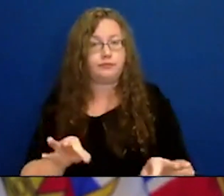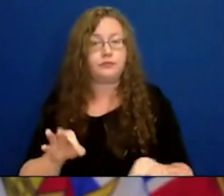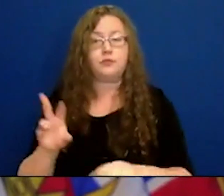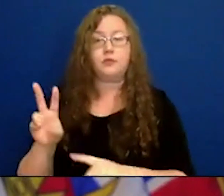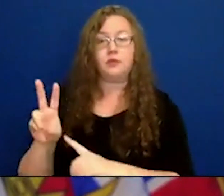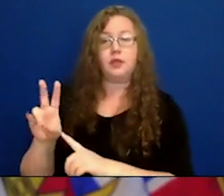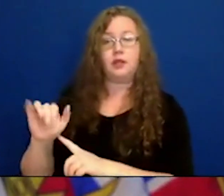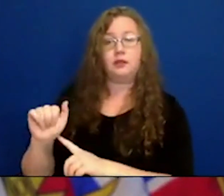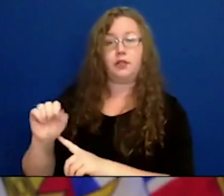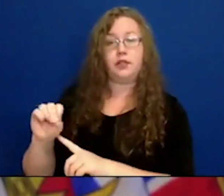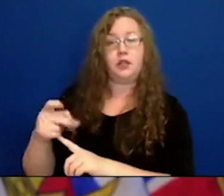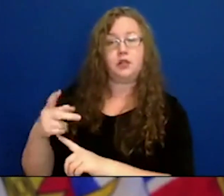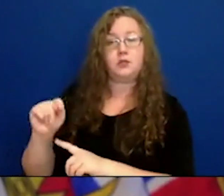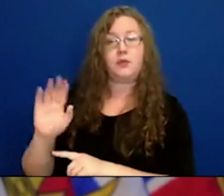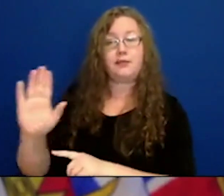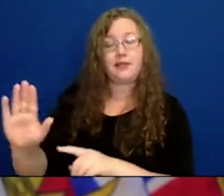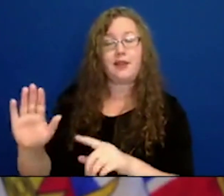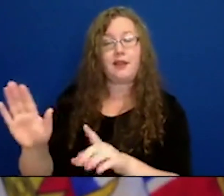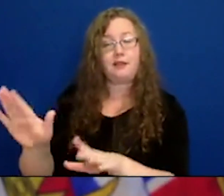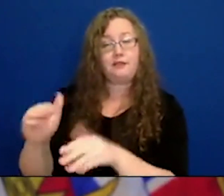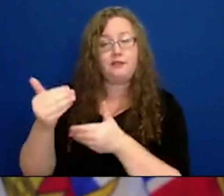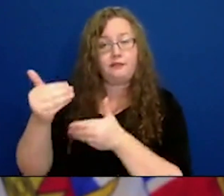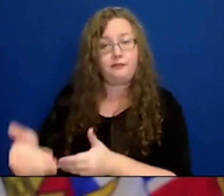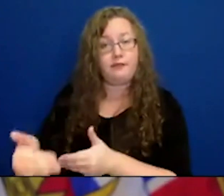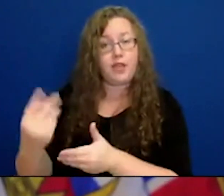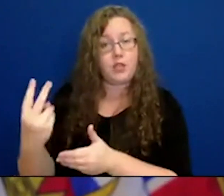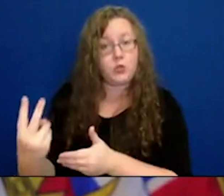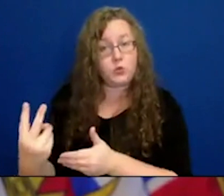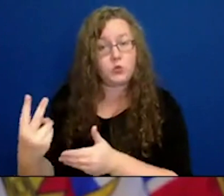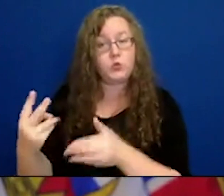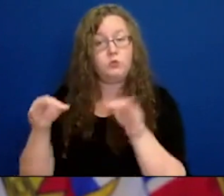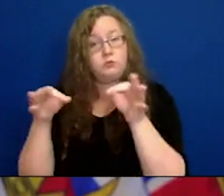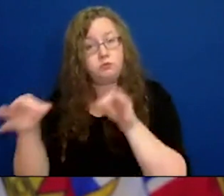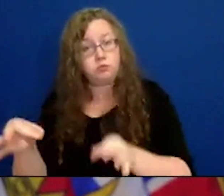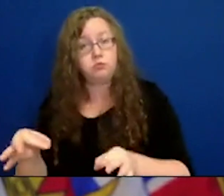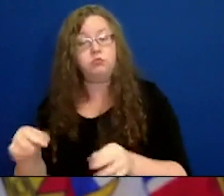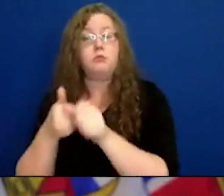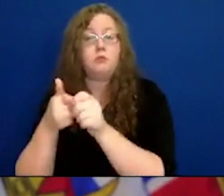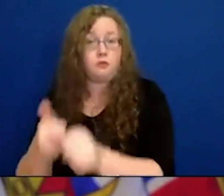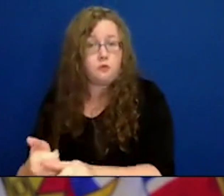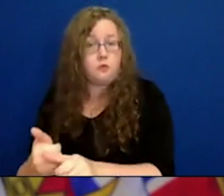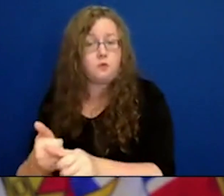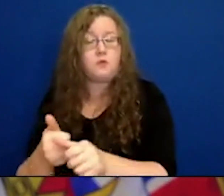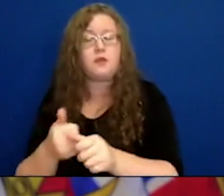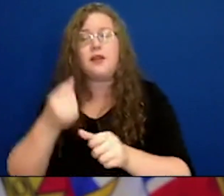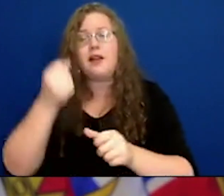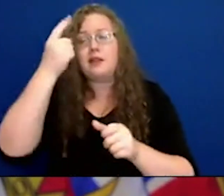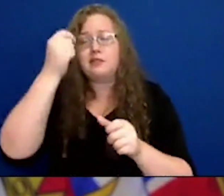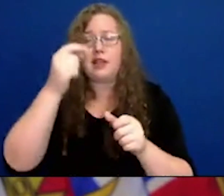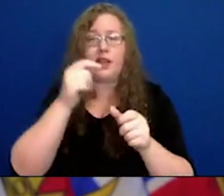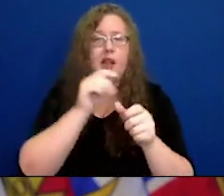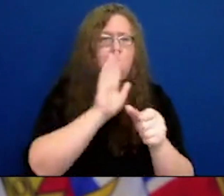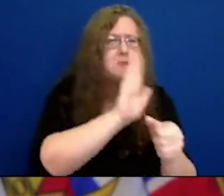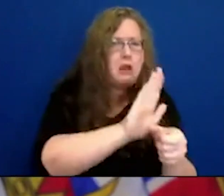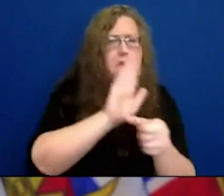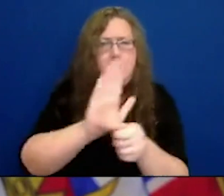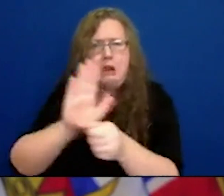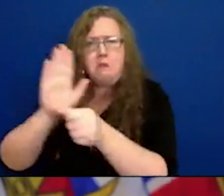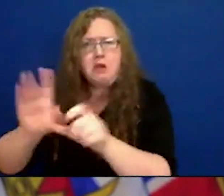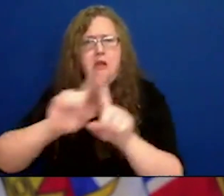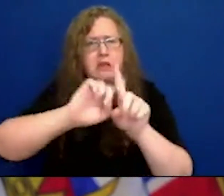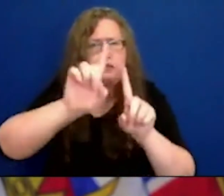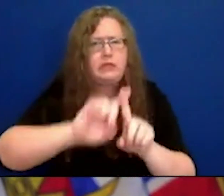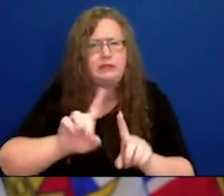to find some ways of having limited games and local areas, but it became very complex. So to simplify things,